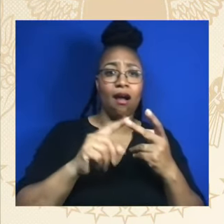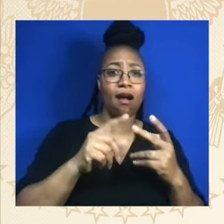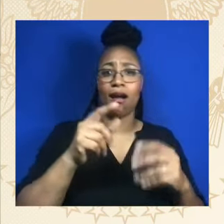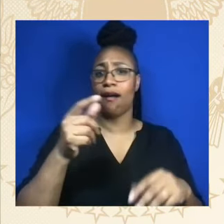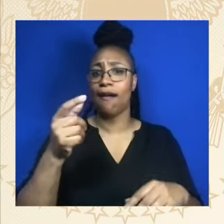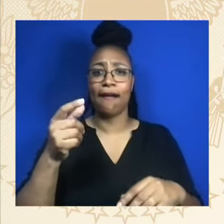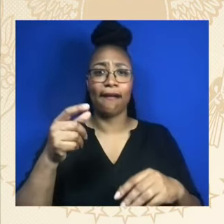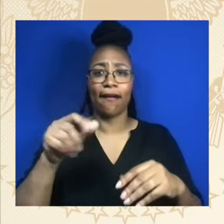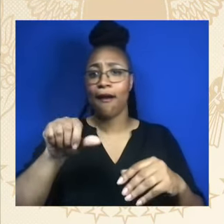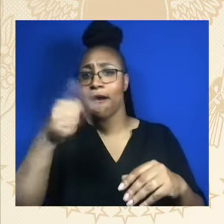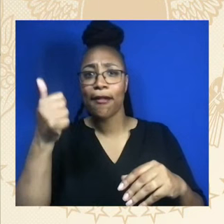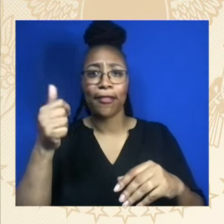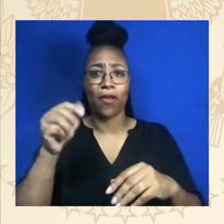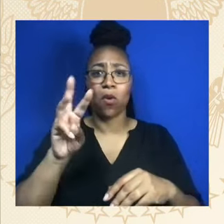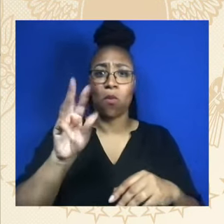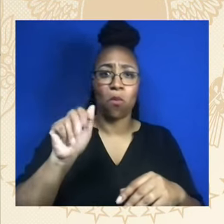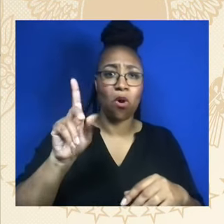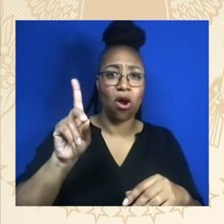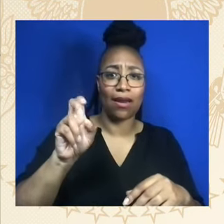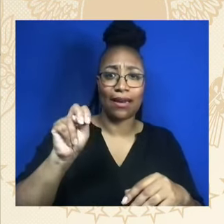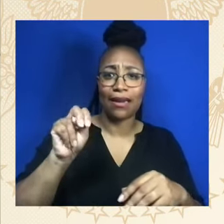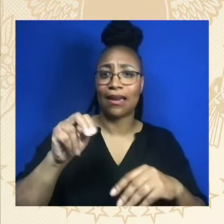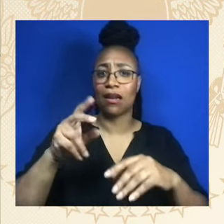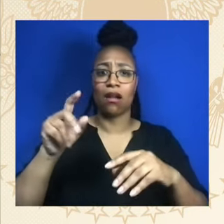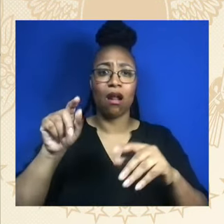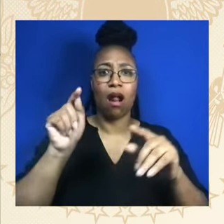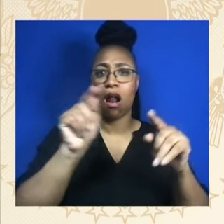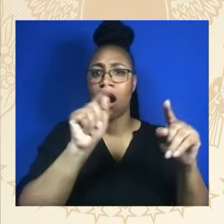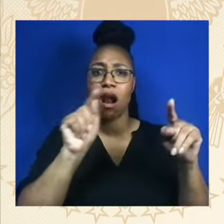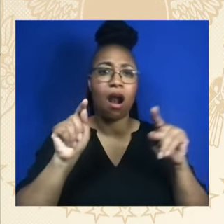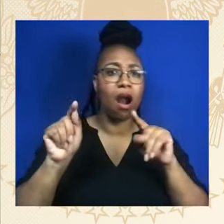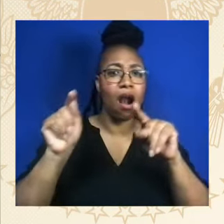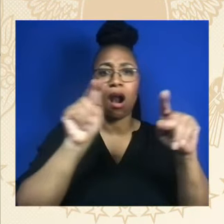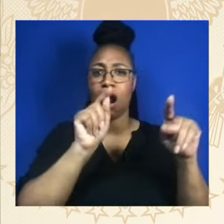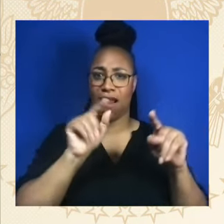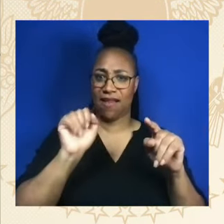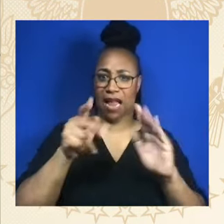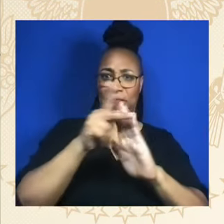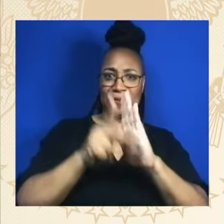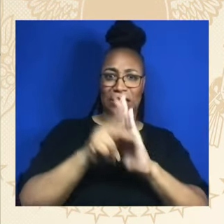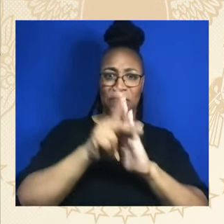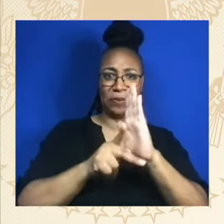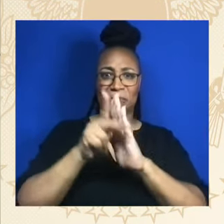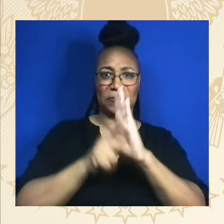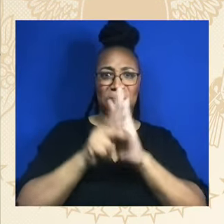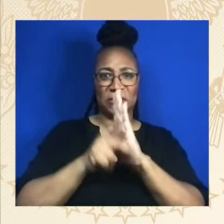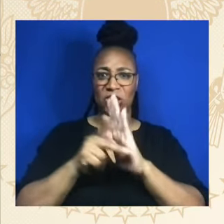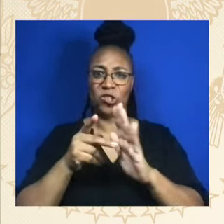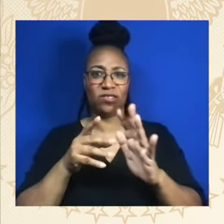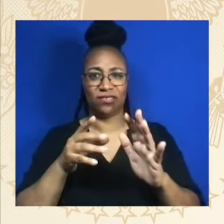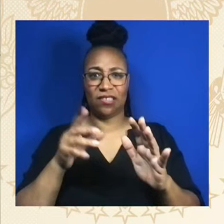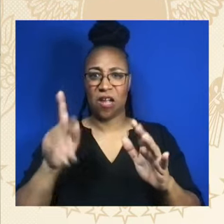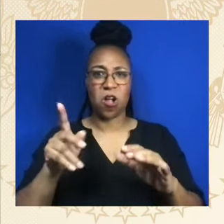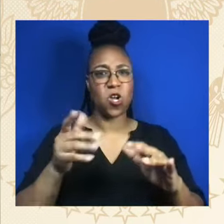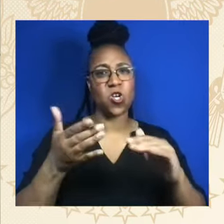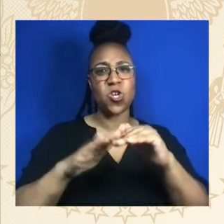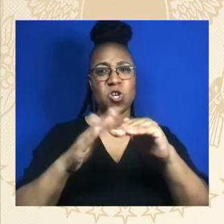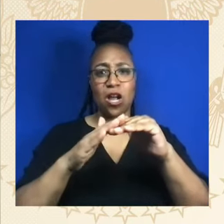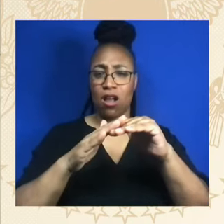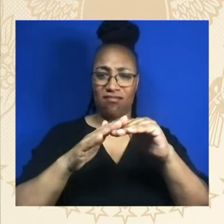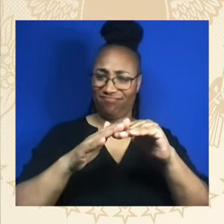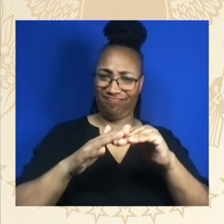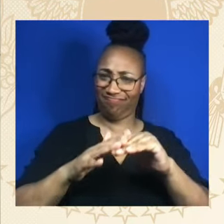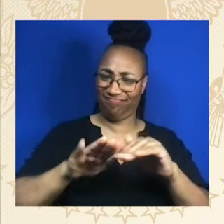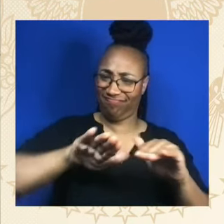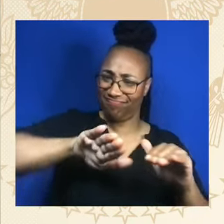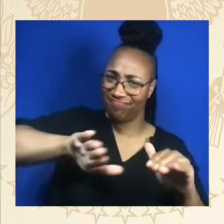emphasizing de-escalation in the way in which police officers work. To take a fresh approach to recruit, hire, train law enforcement,